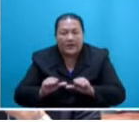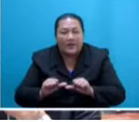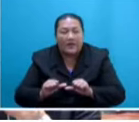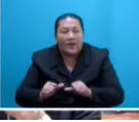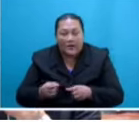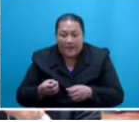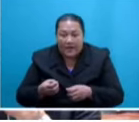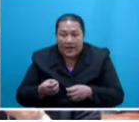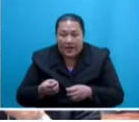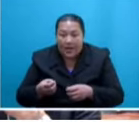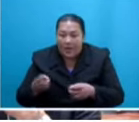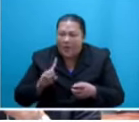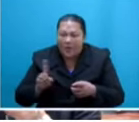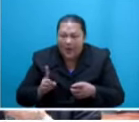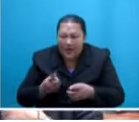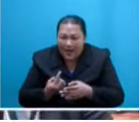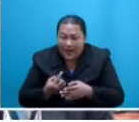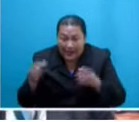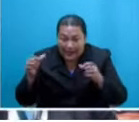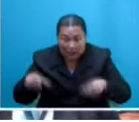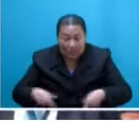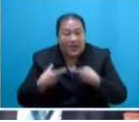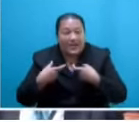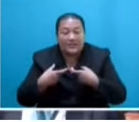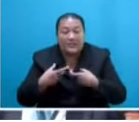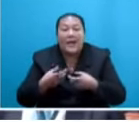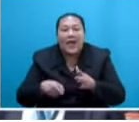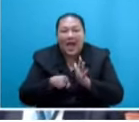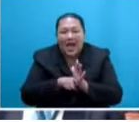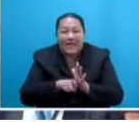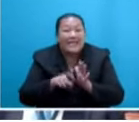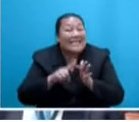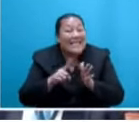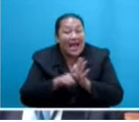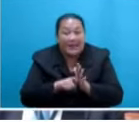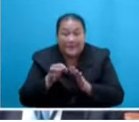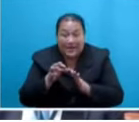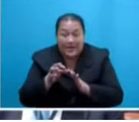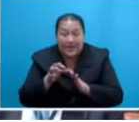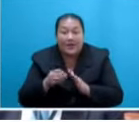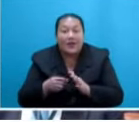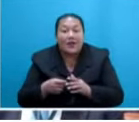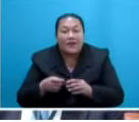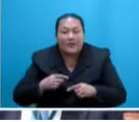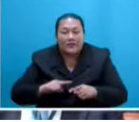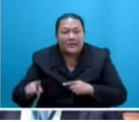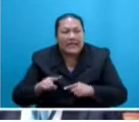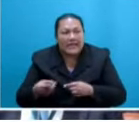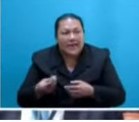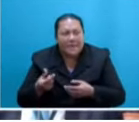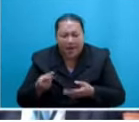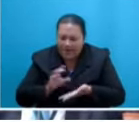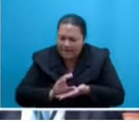made by UN ERP report and still wasting taxpayers' money by sending a large delegation